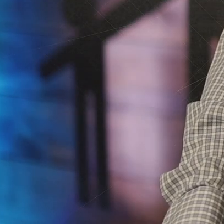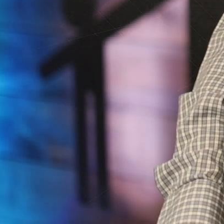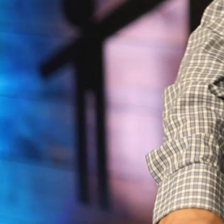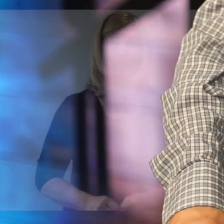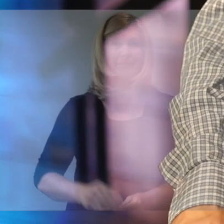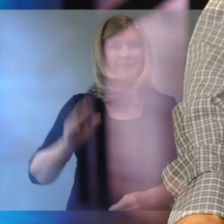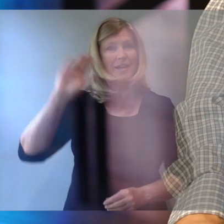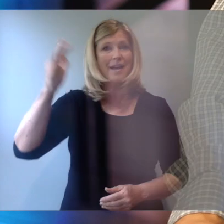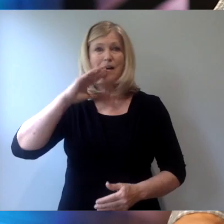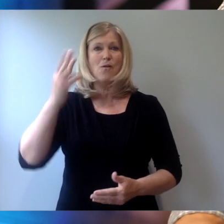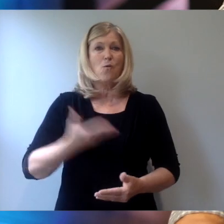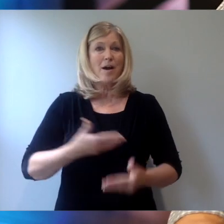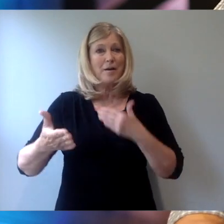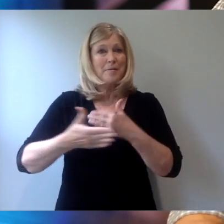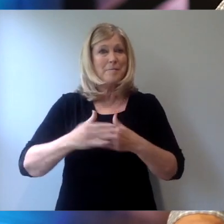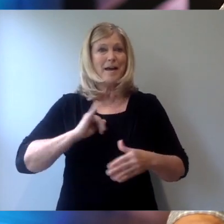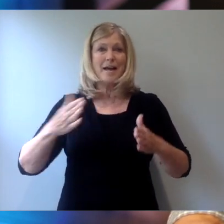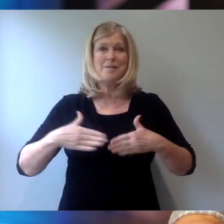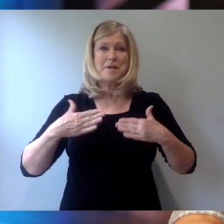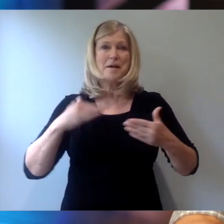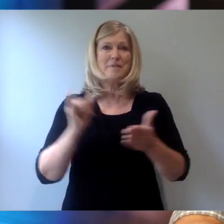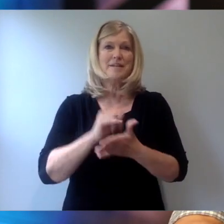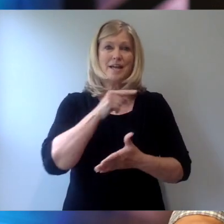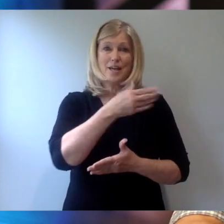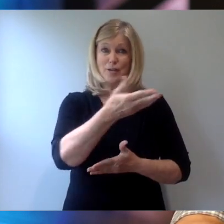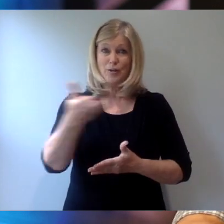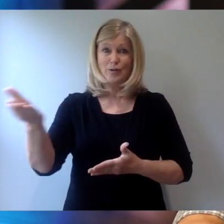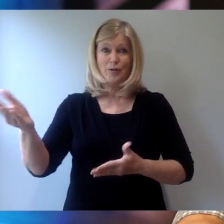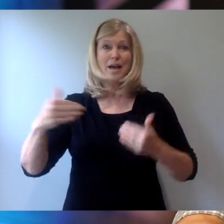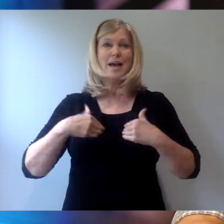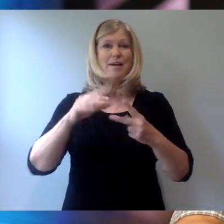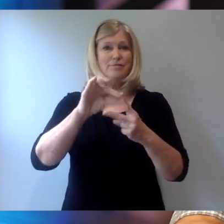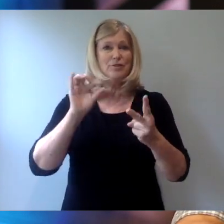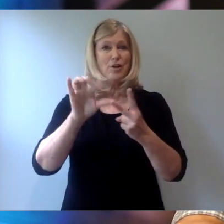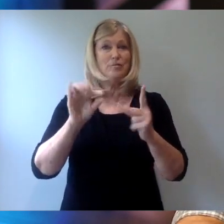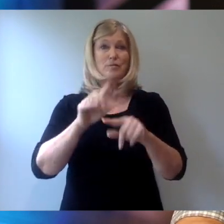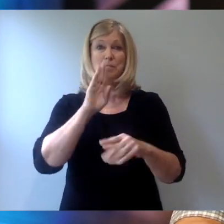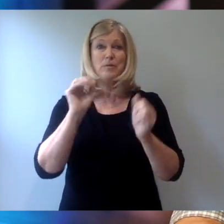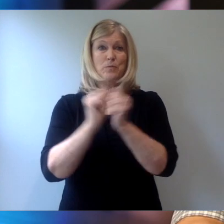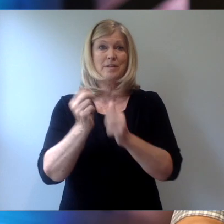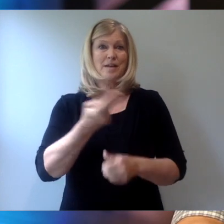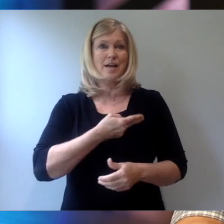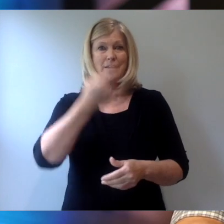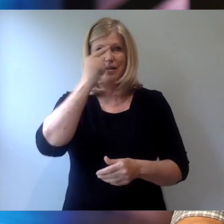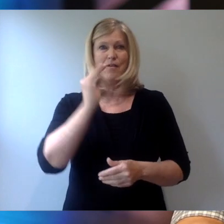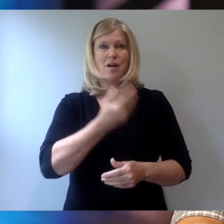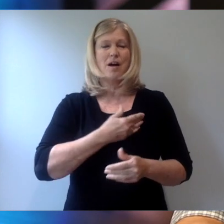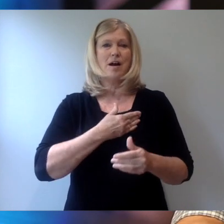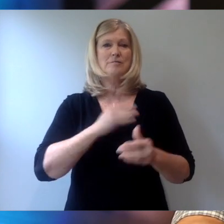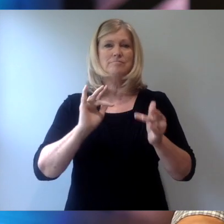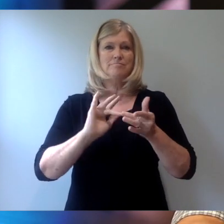Hey, welcome back. I'm grateful that you have chosen to be with us for our online